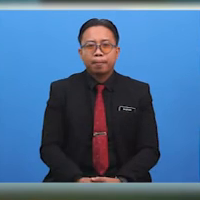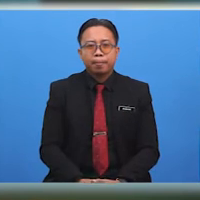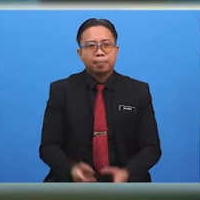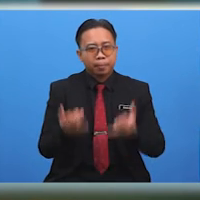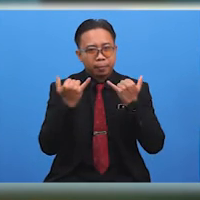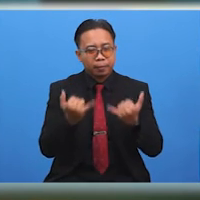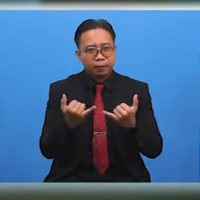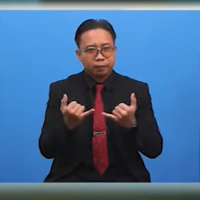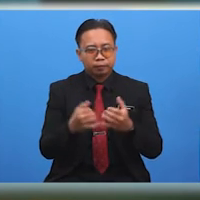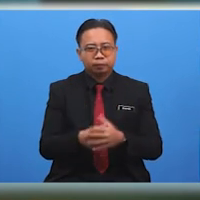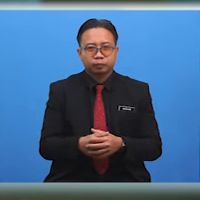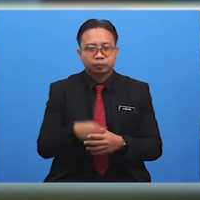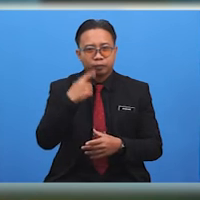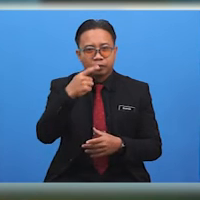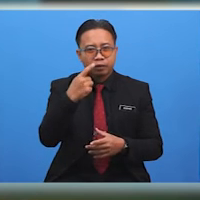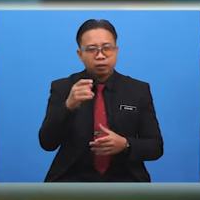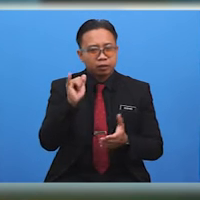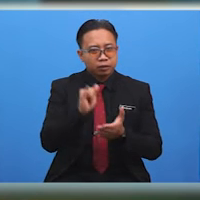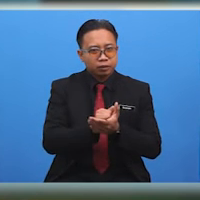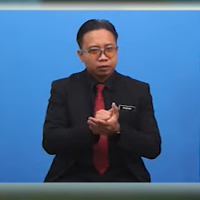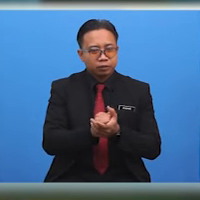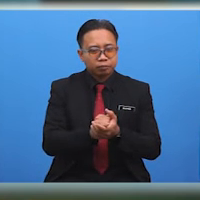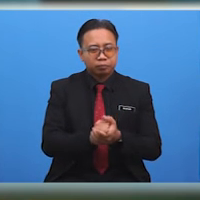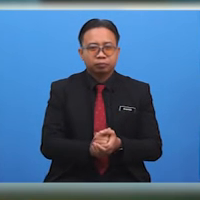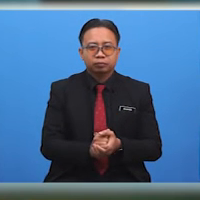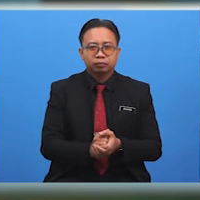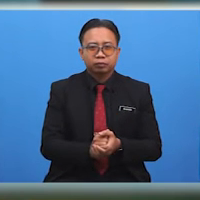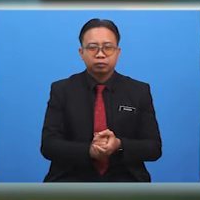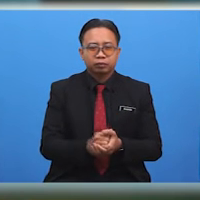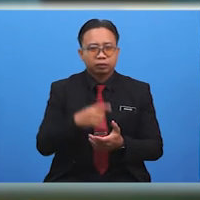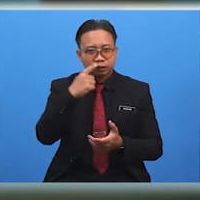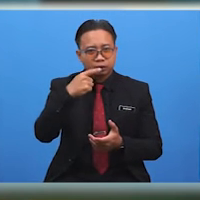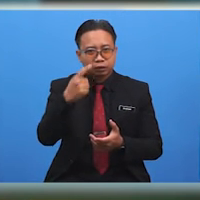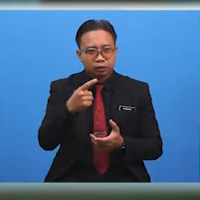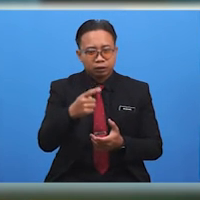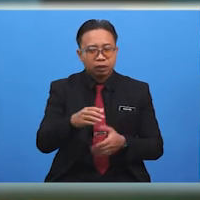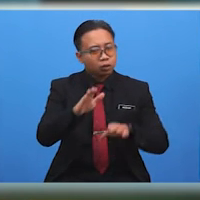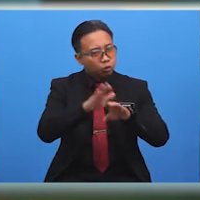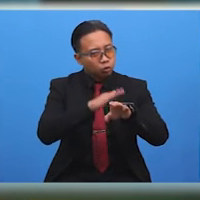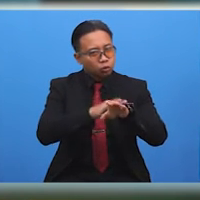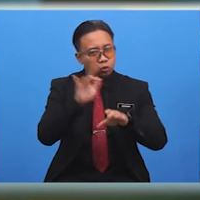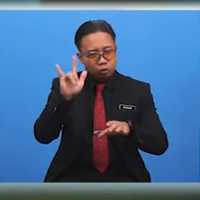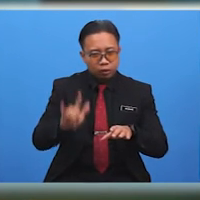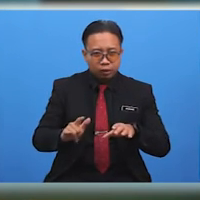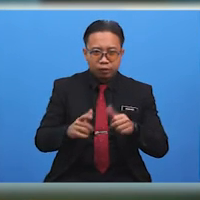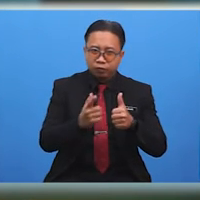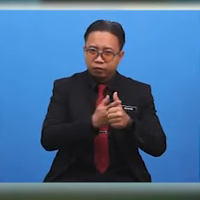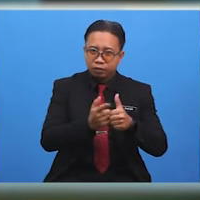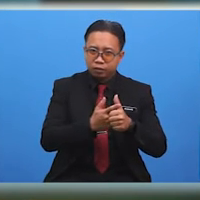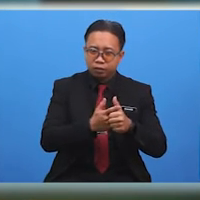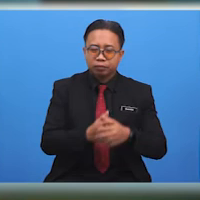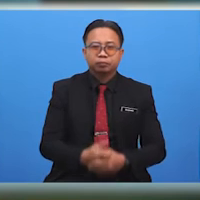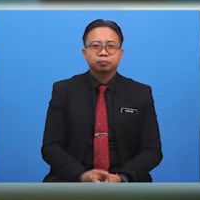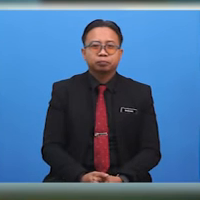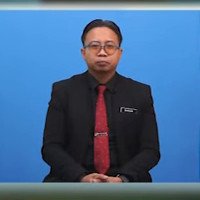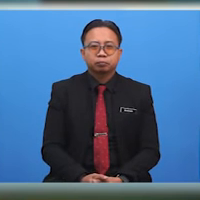Now let us say this tongue twister We will say this slowly first Then we